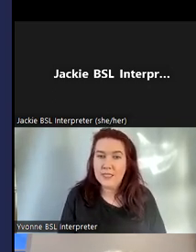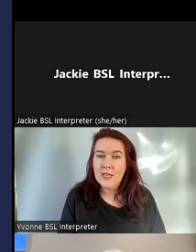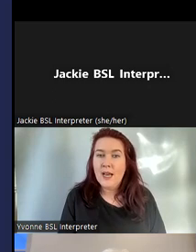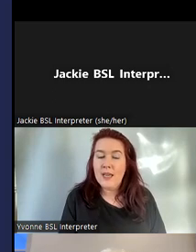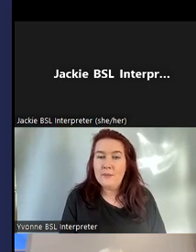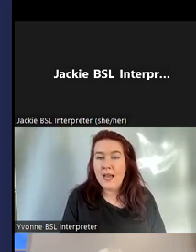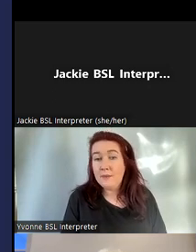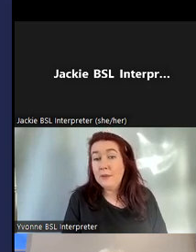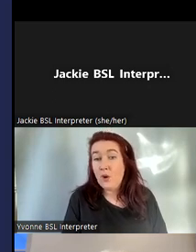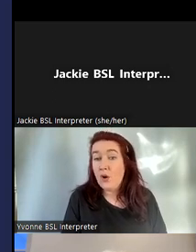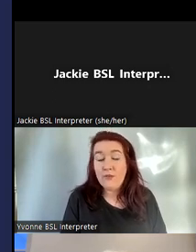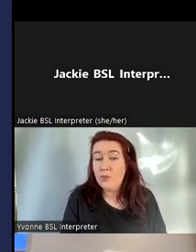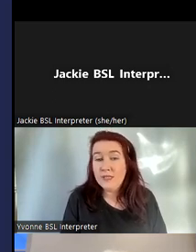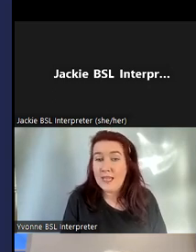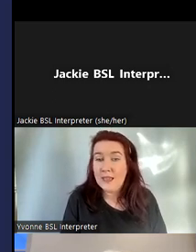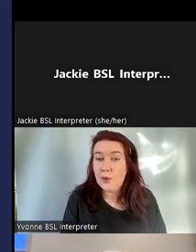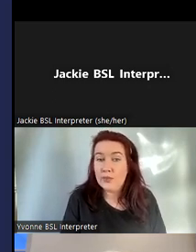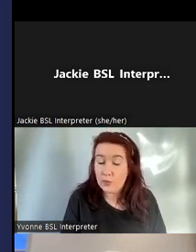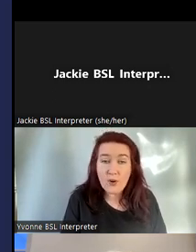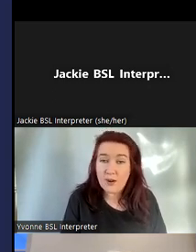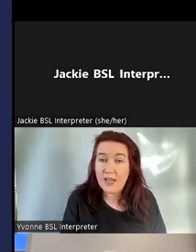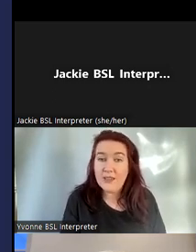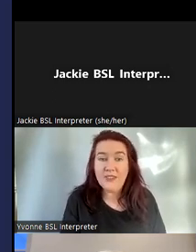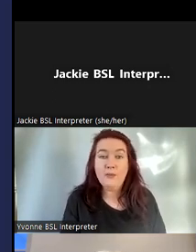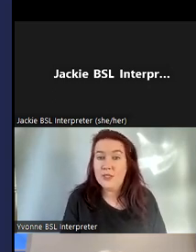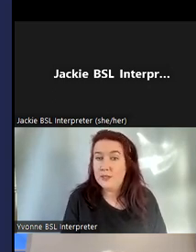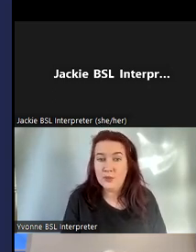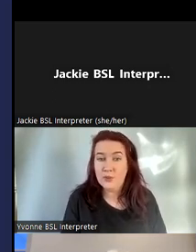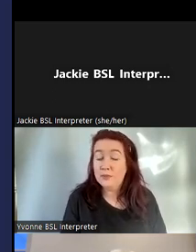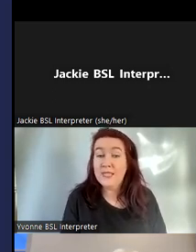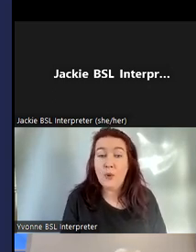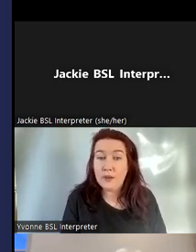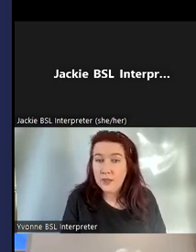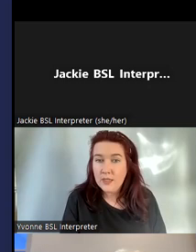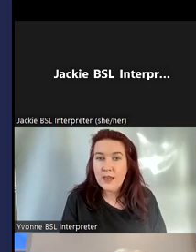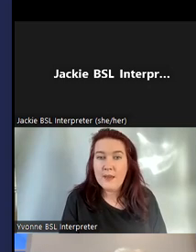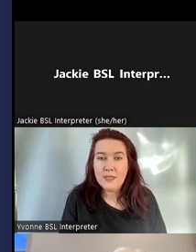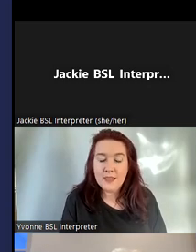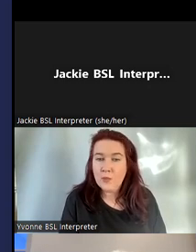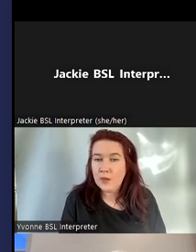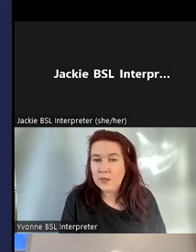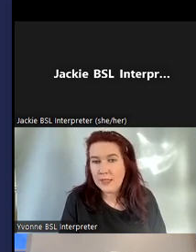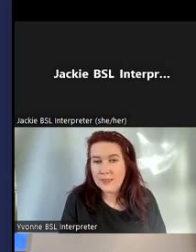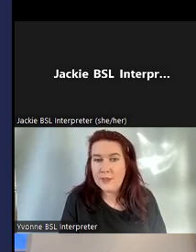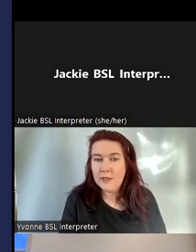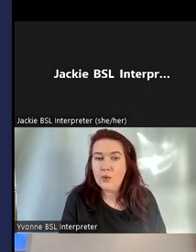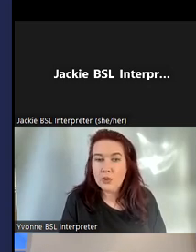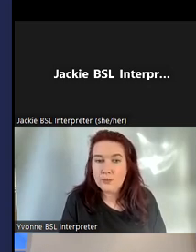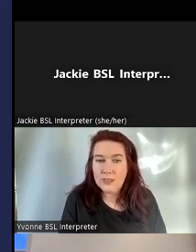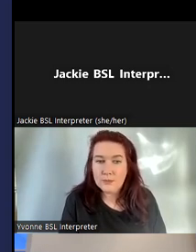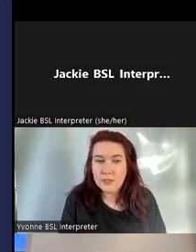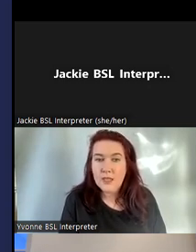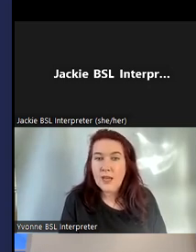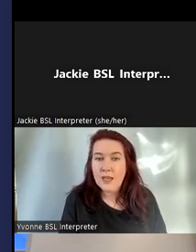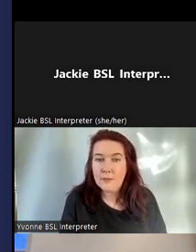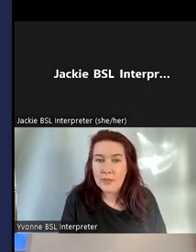provide? And people have always said they want their own archive and museum. So from day one and they didn't want things to be in local